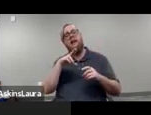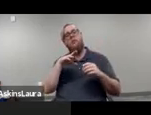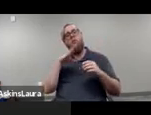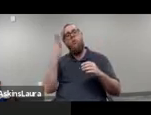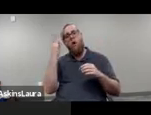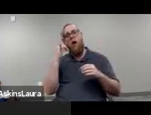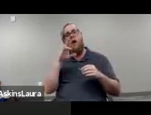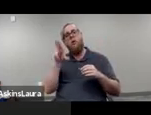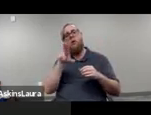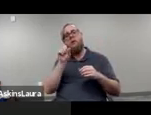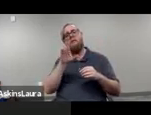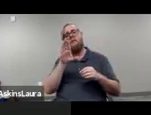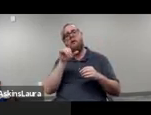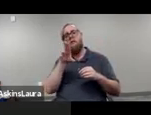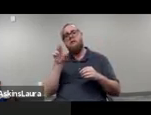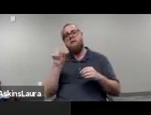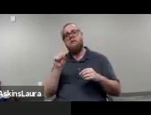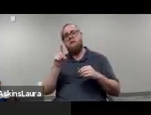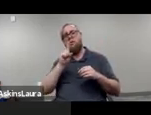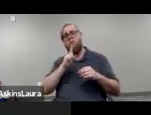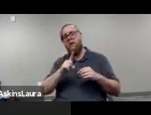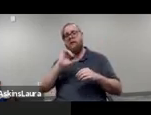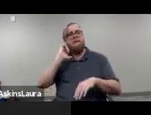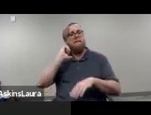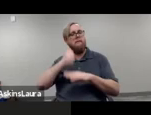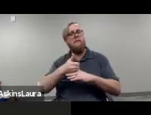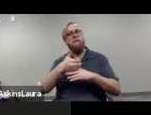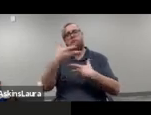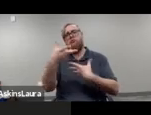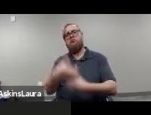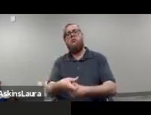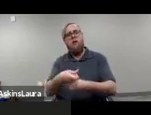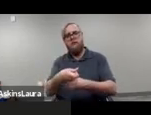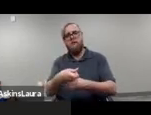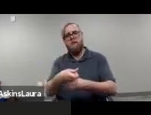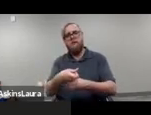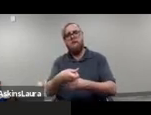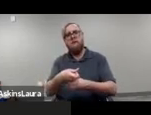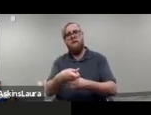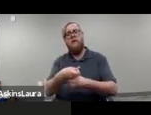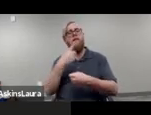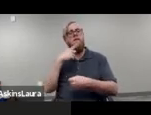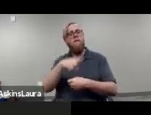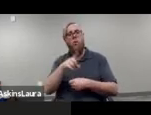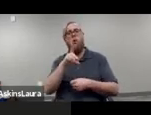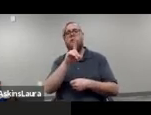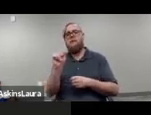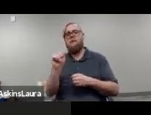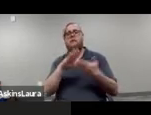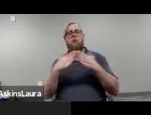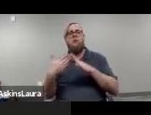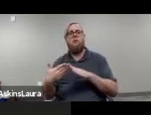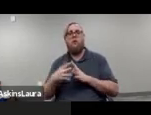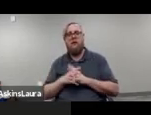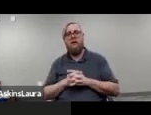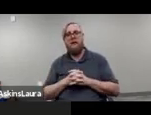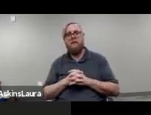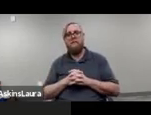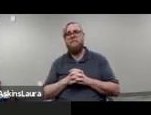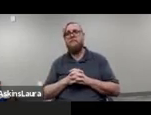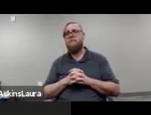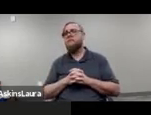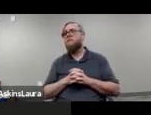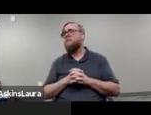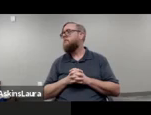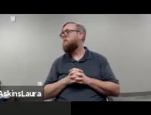to really build up the trust factor in the disabled community you know